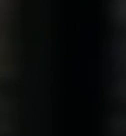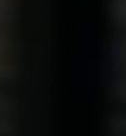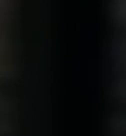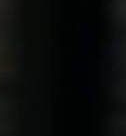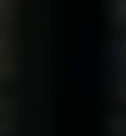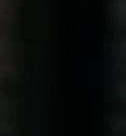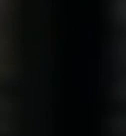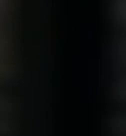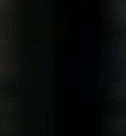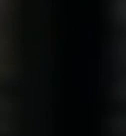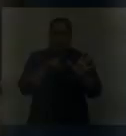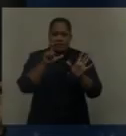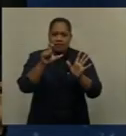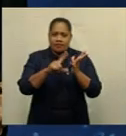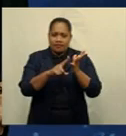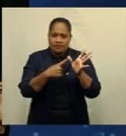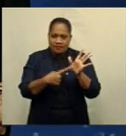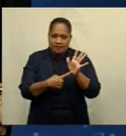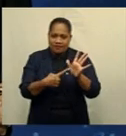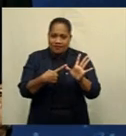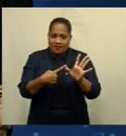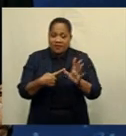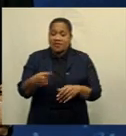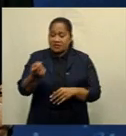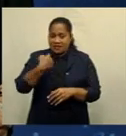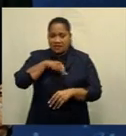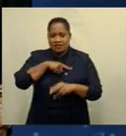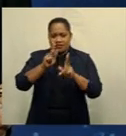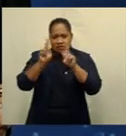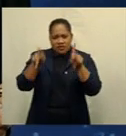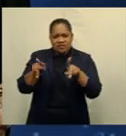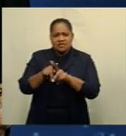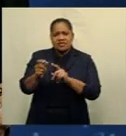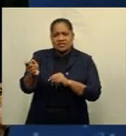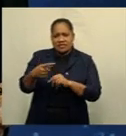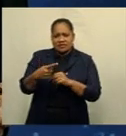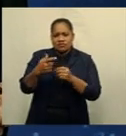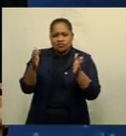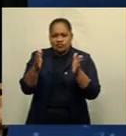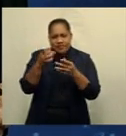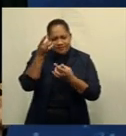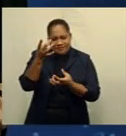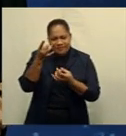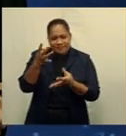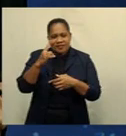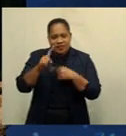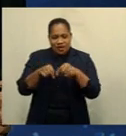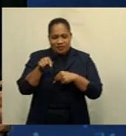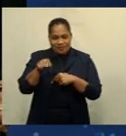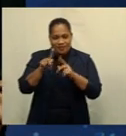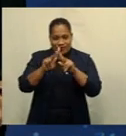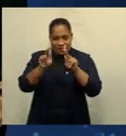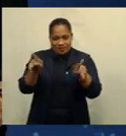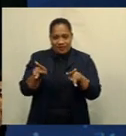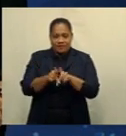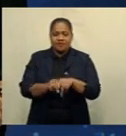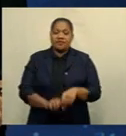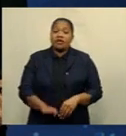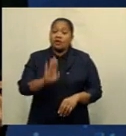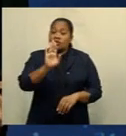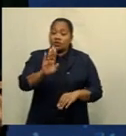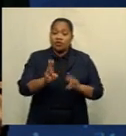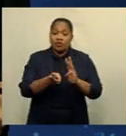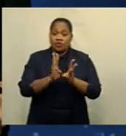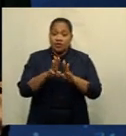Nardeo Babun. Remember to send us pictures send it with a small description to our FBC News Facebook page. That's your weather tonight